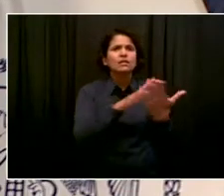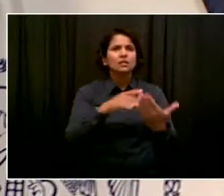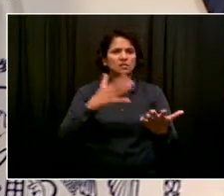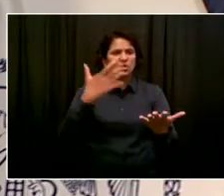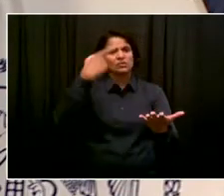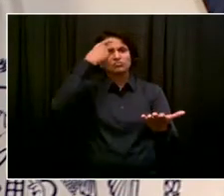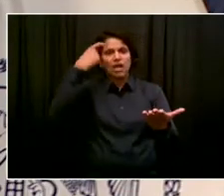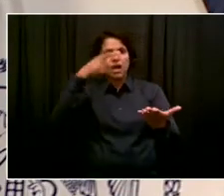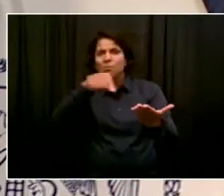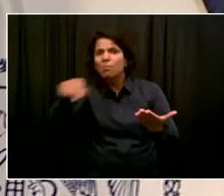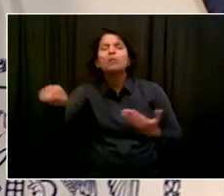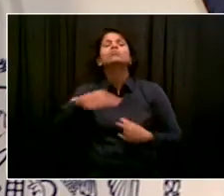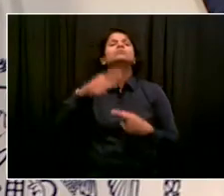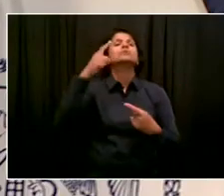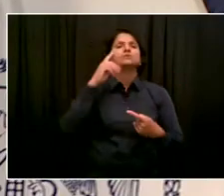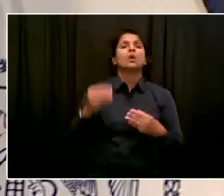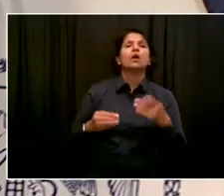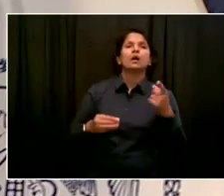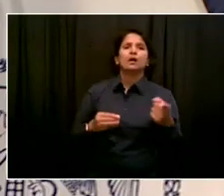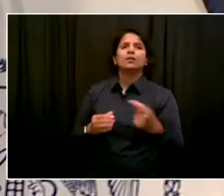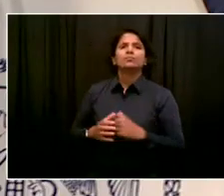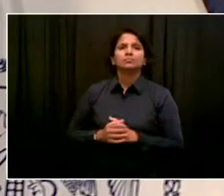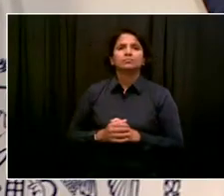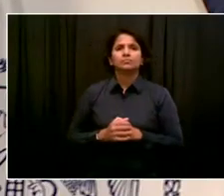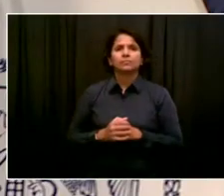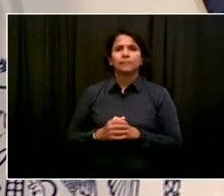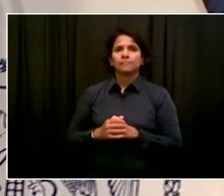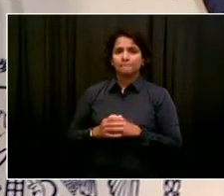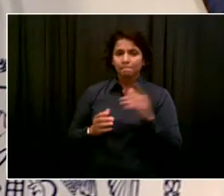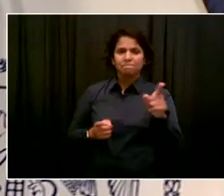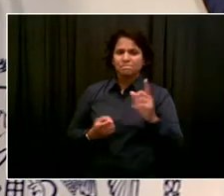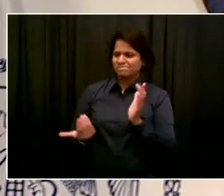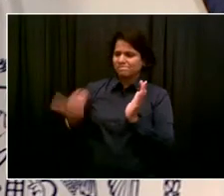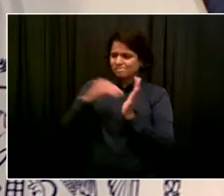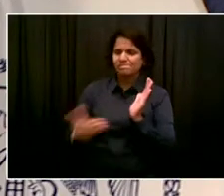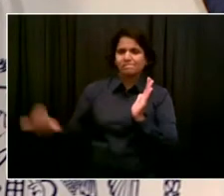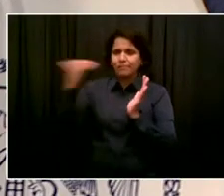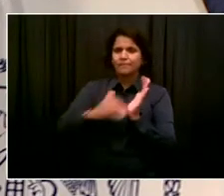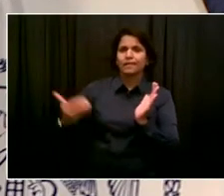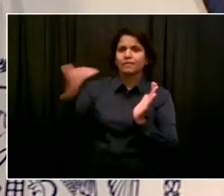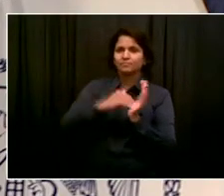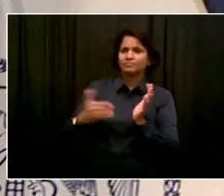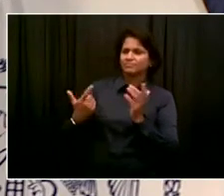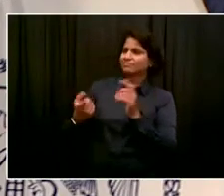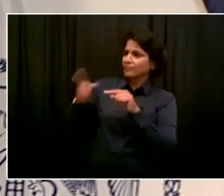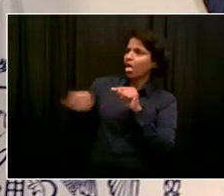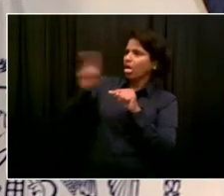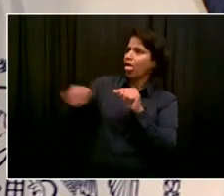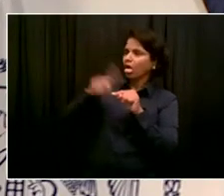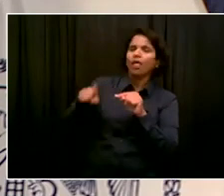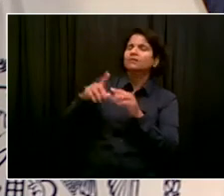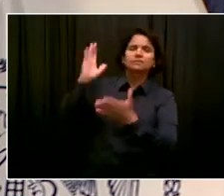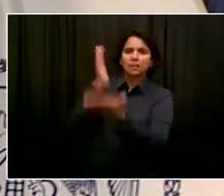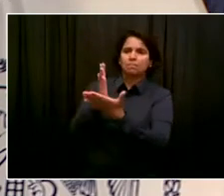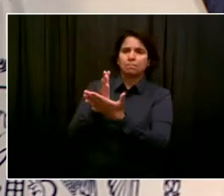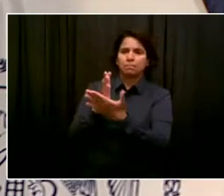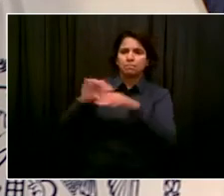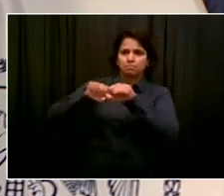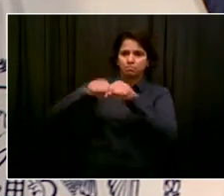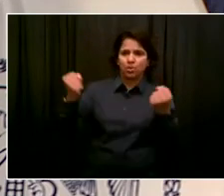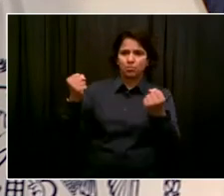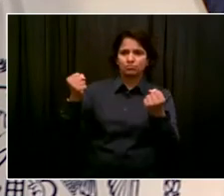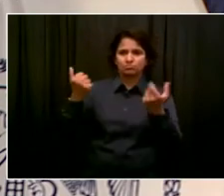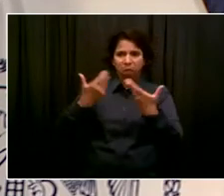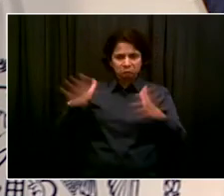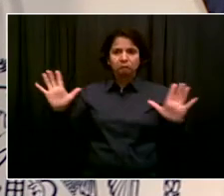there in a big way in that precinct to help move things forward. Okay. We're now going to go to our indicators, but before we